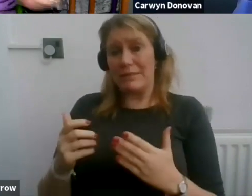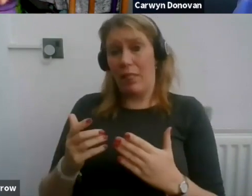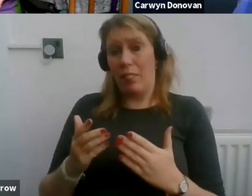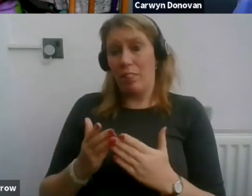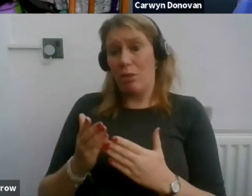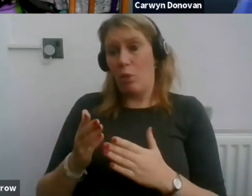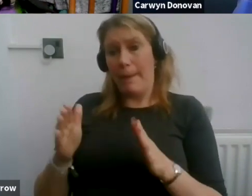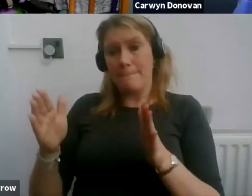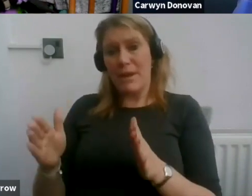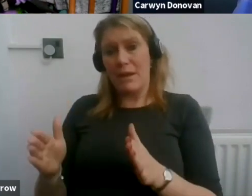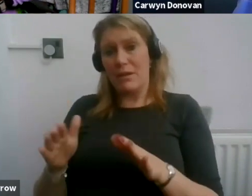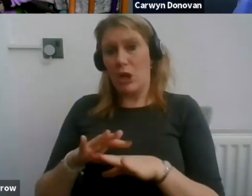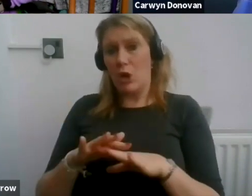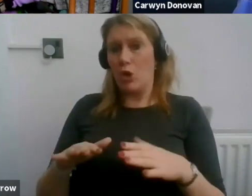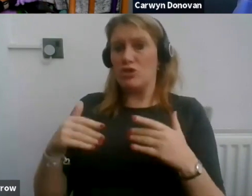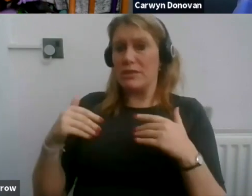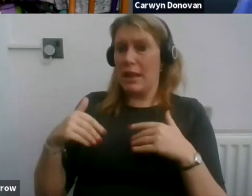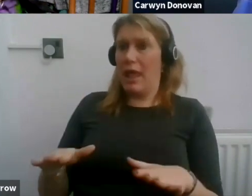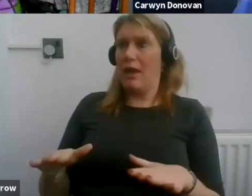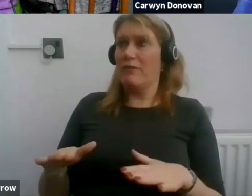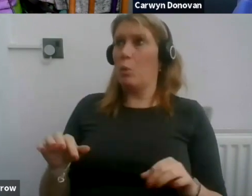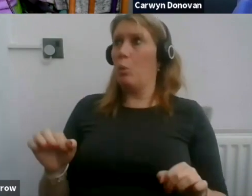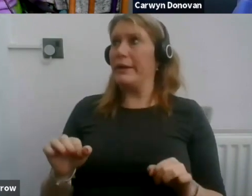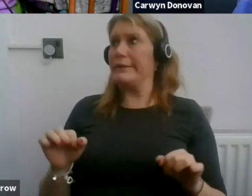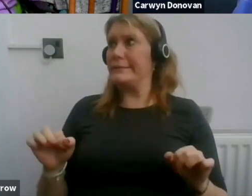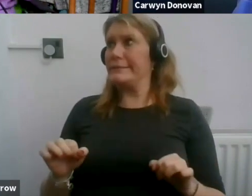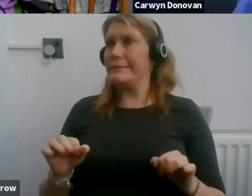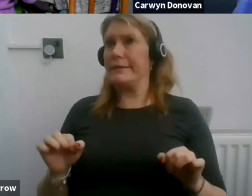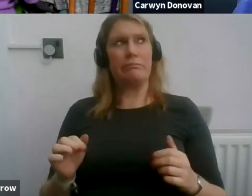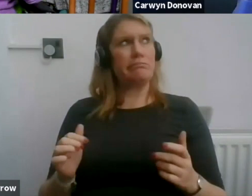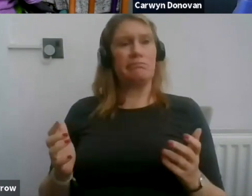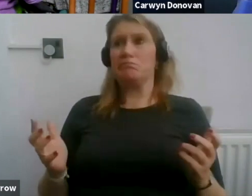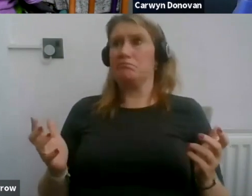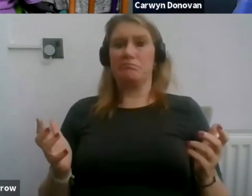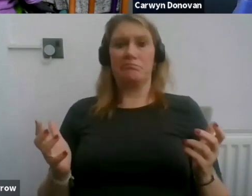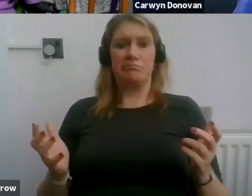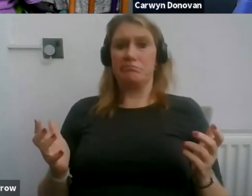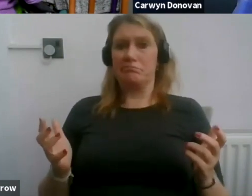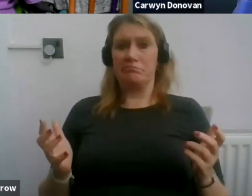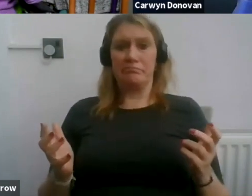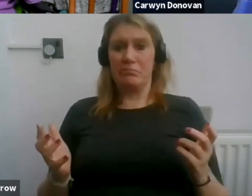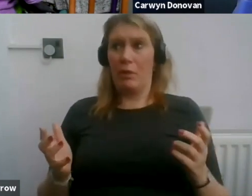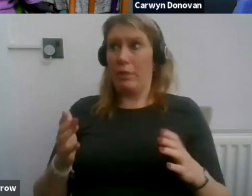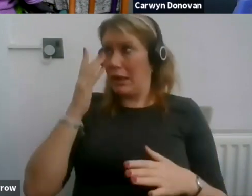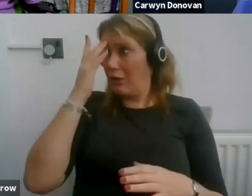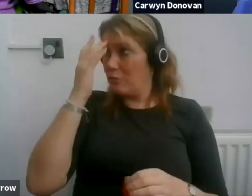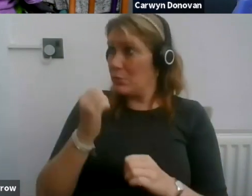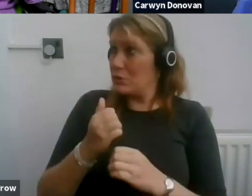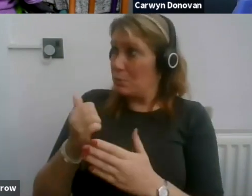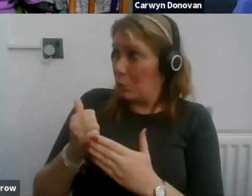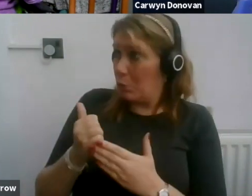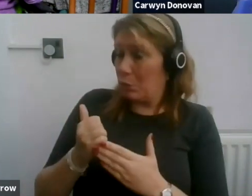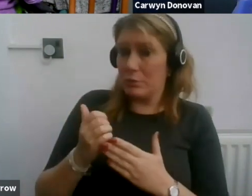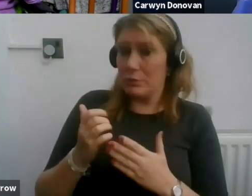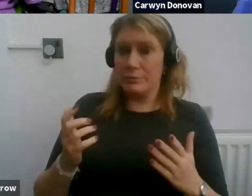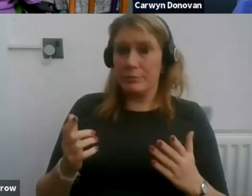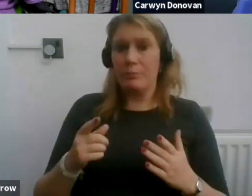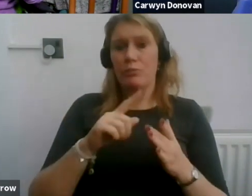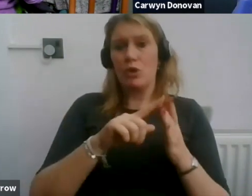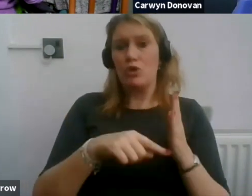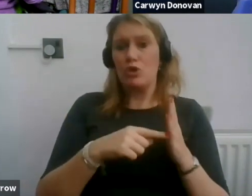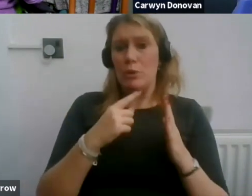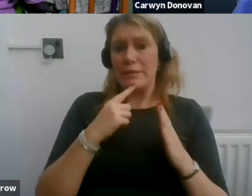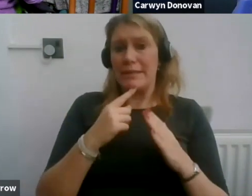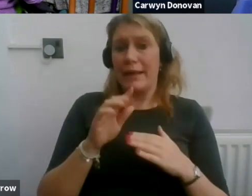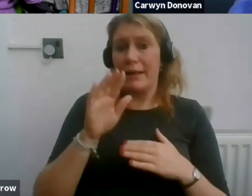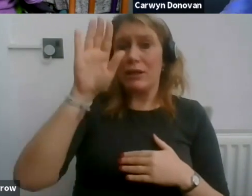simply left to dangle in the air looking towards government support. So that's where... Could I just